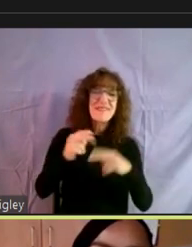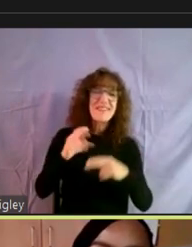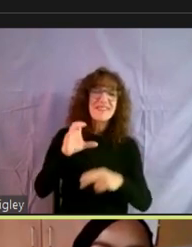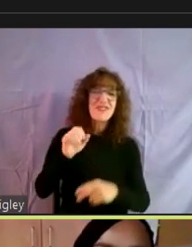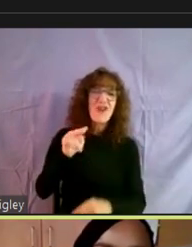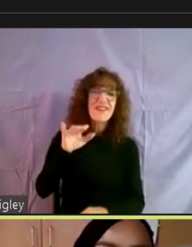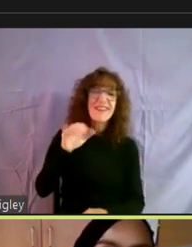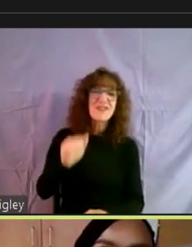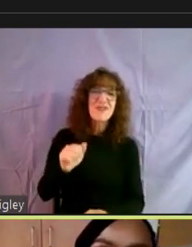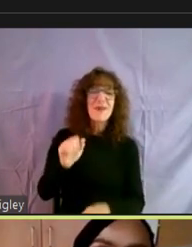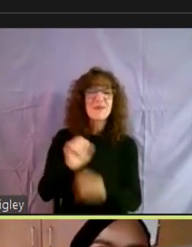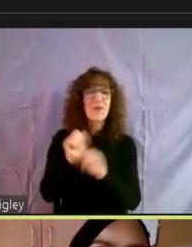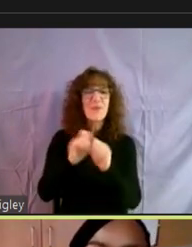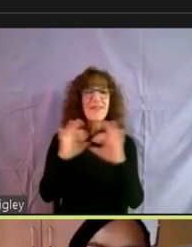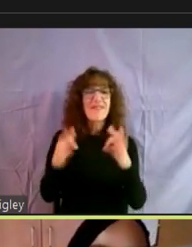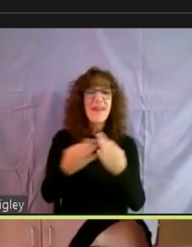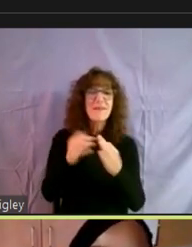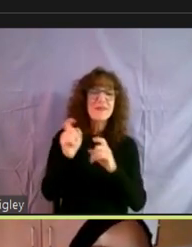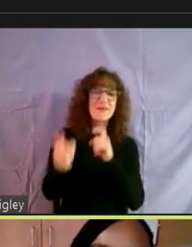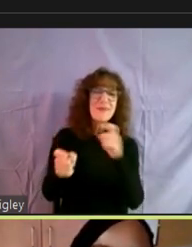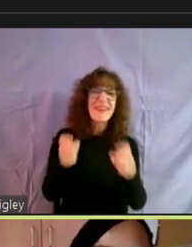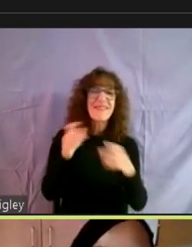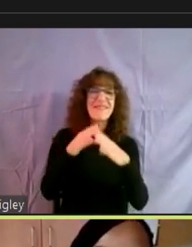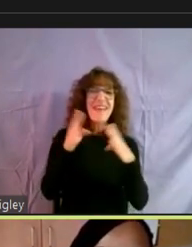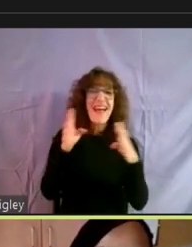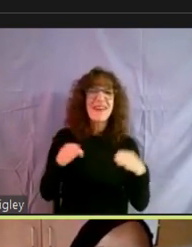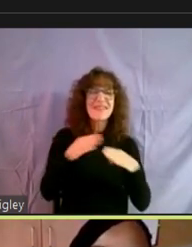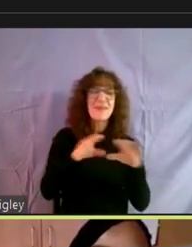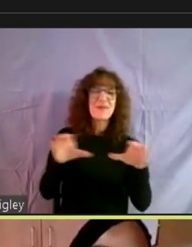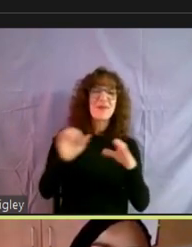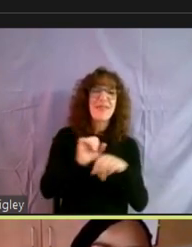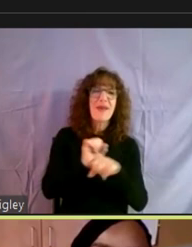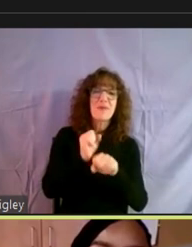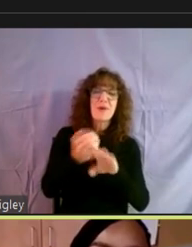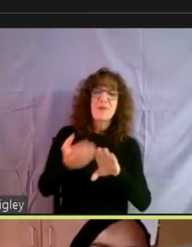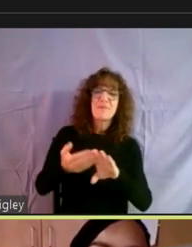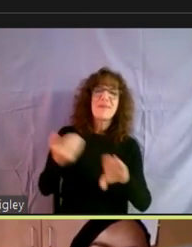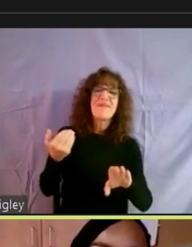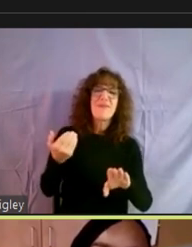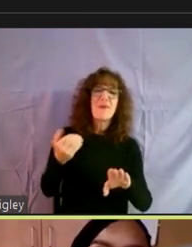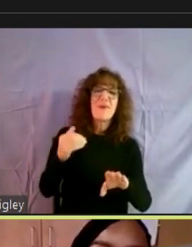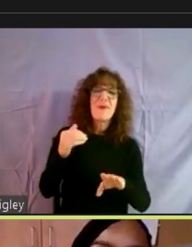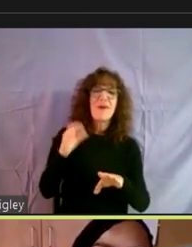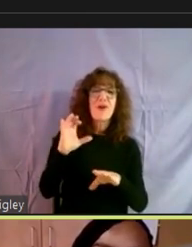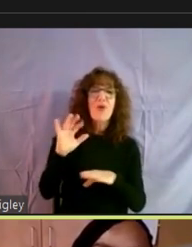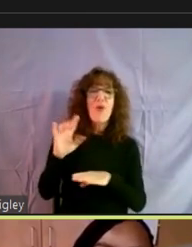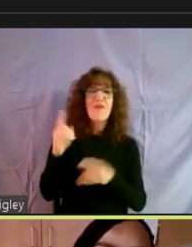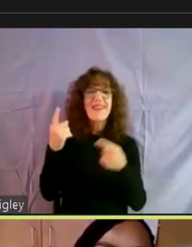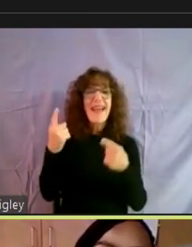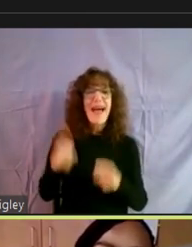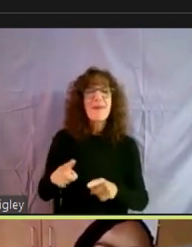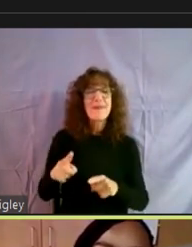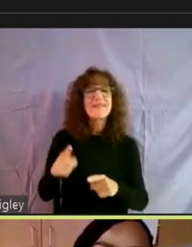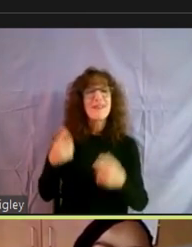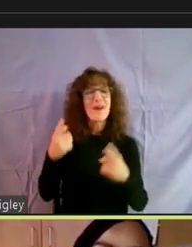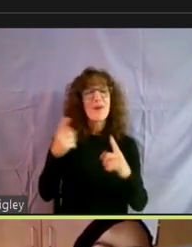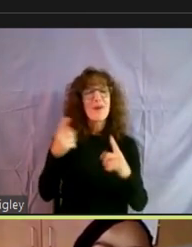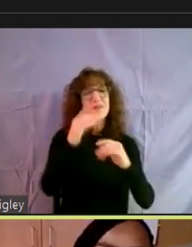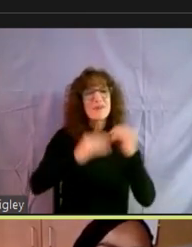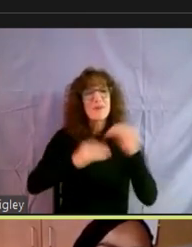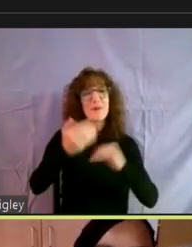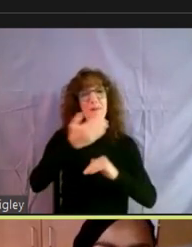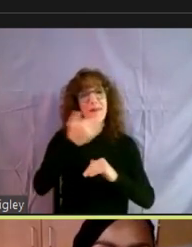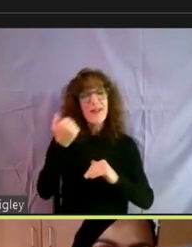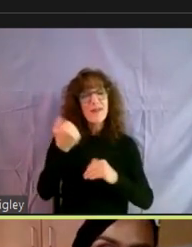to get them housing. Um, we were all doing this work before this happened. So it is, the goal is to truly build better. Um, and it's to make sure that